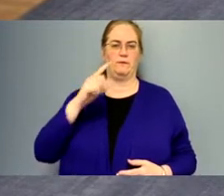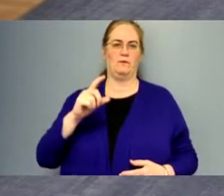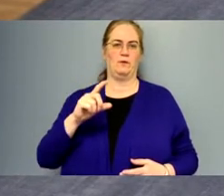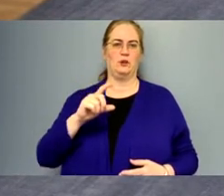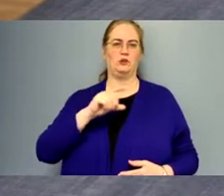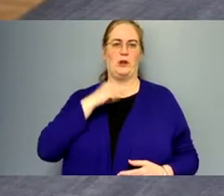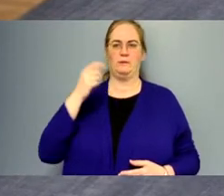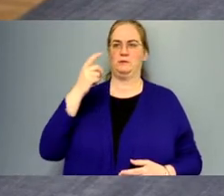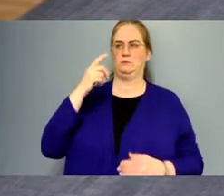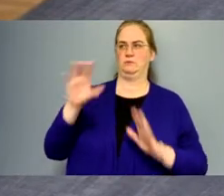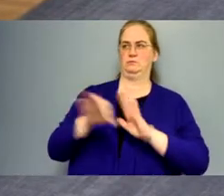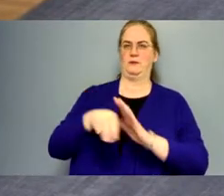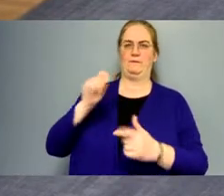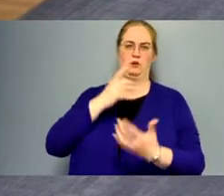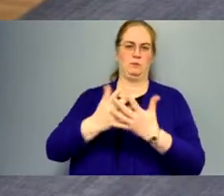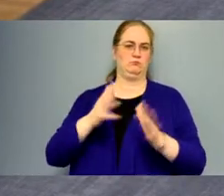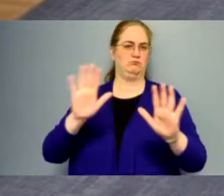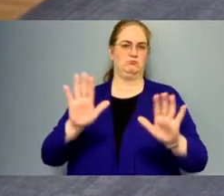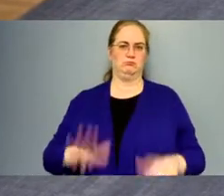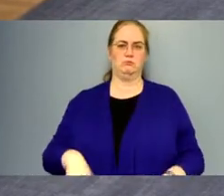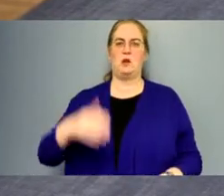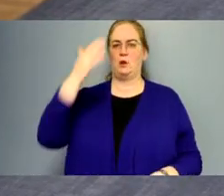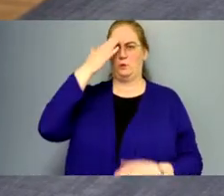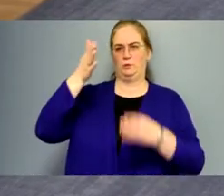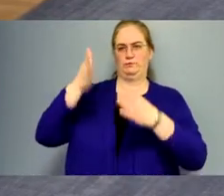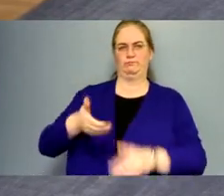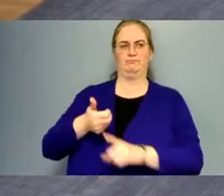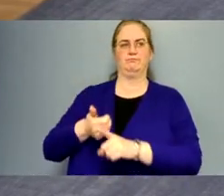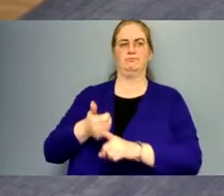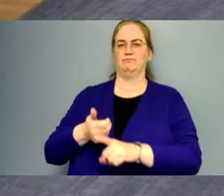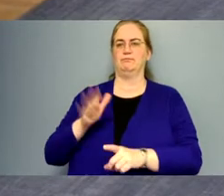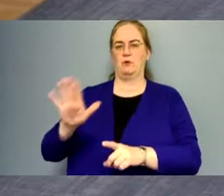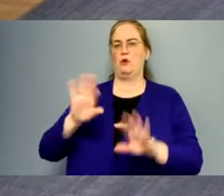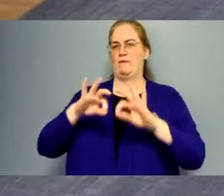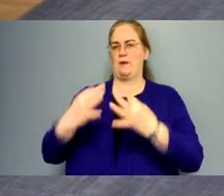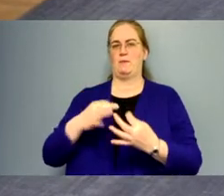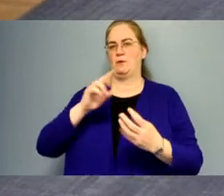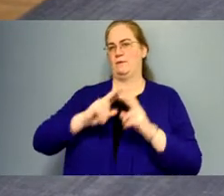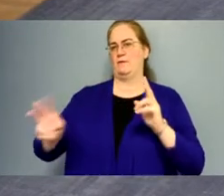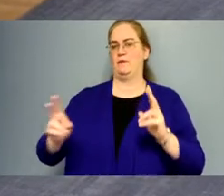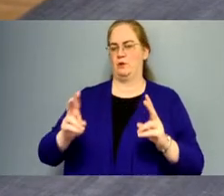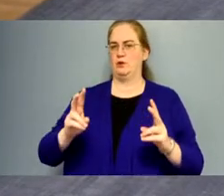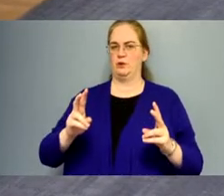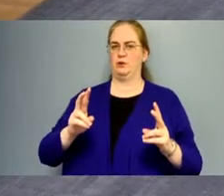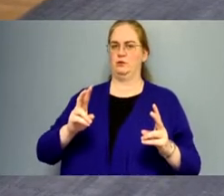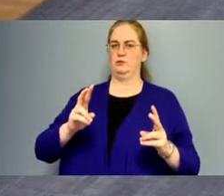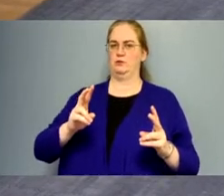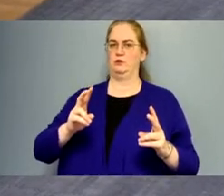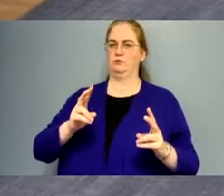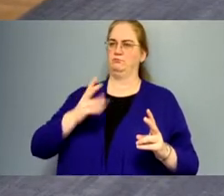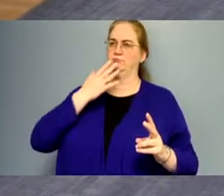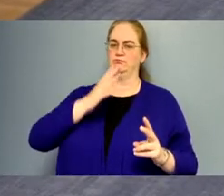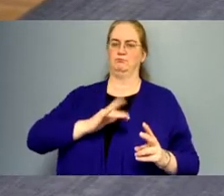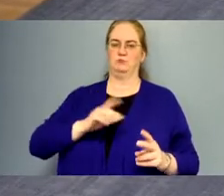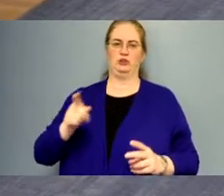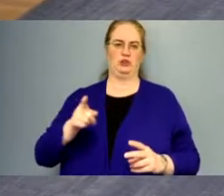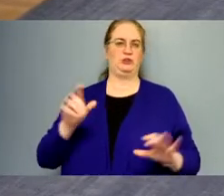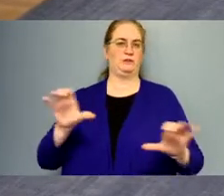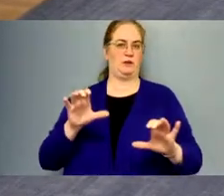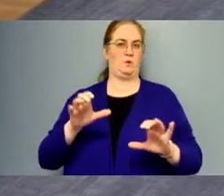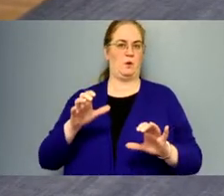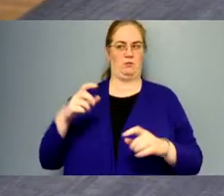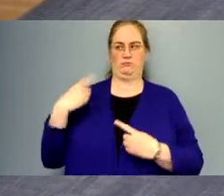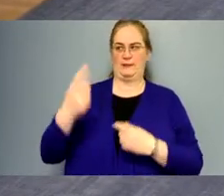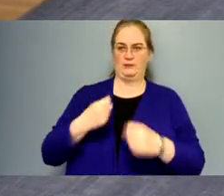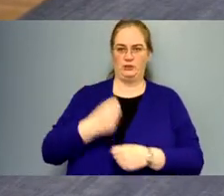be, is excellent. I know the chaplain, she's, and her family, they're very well, and she has done well in the last